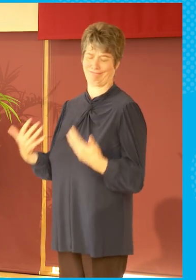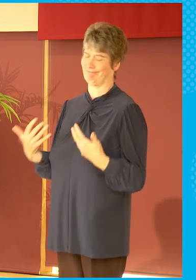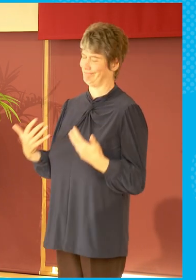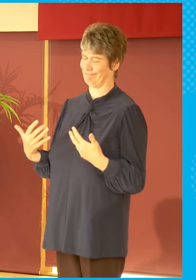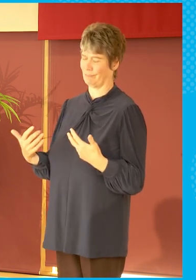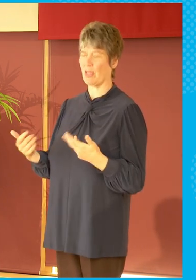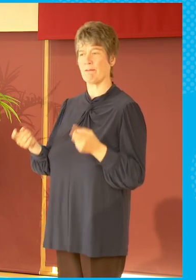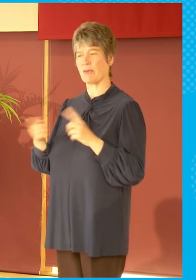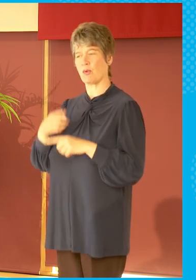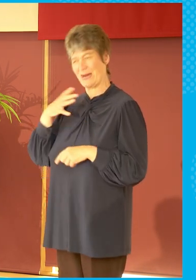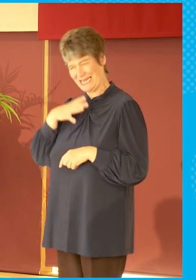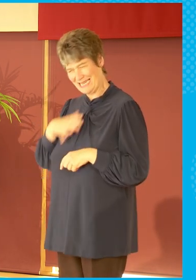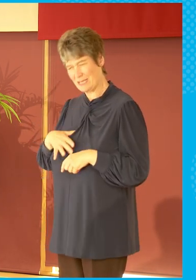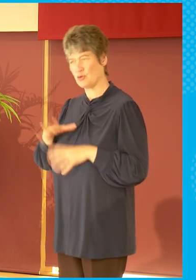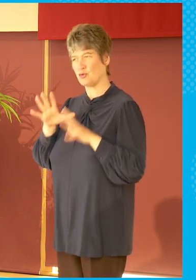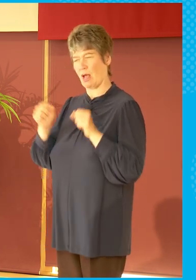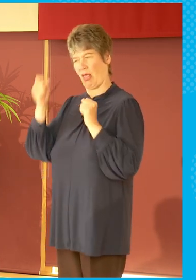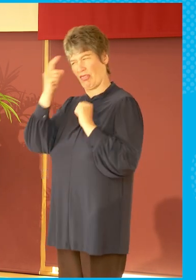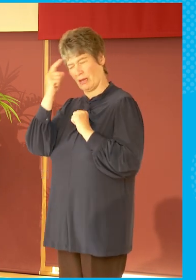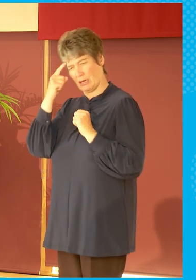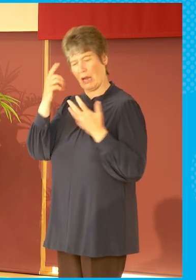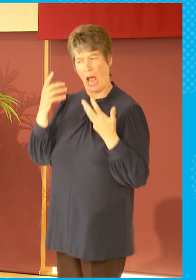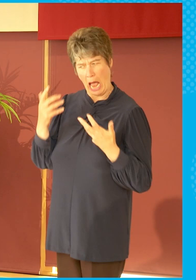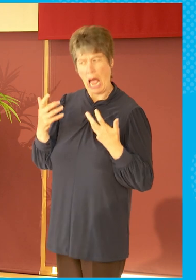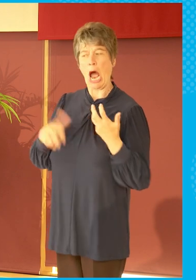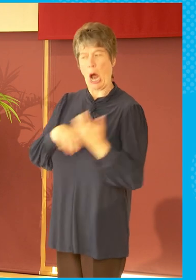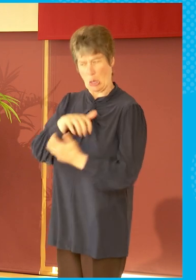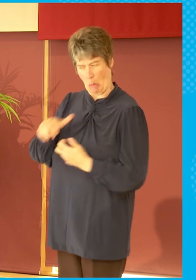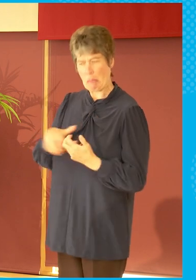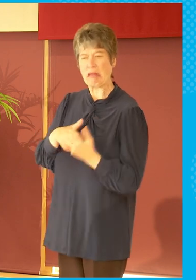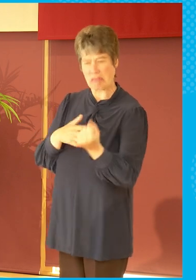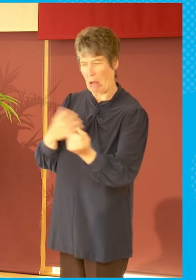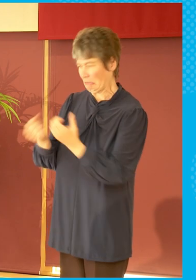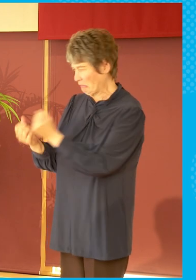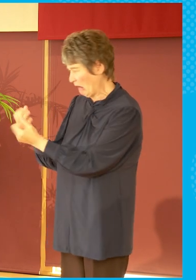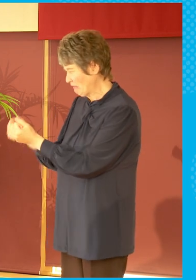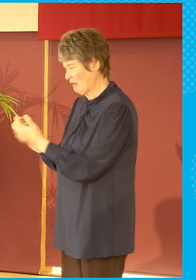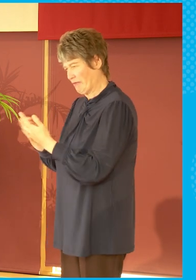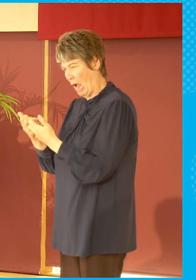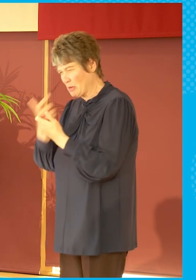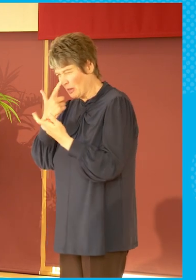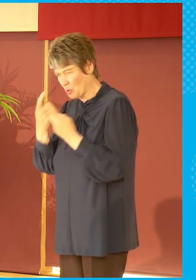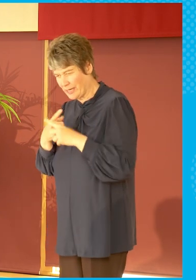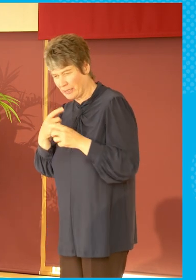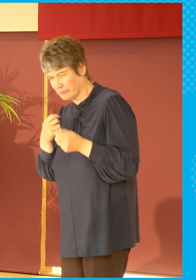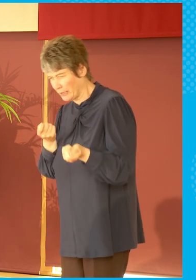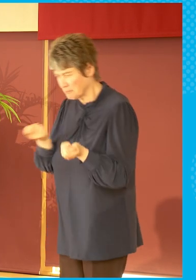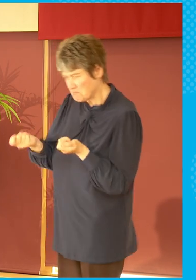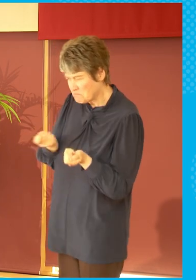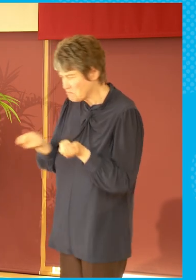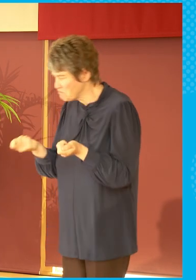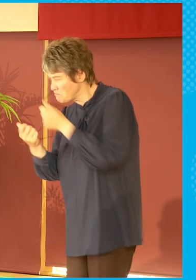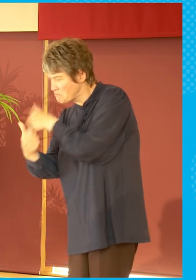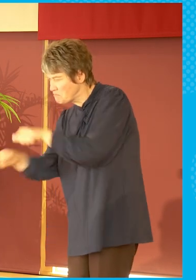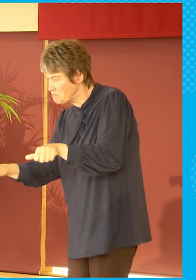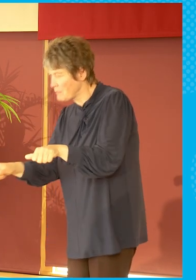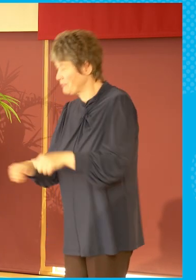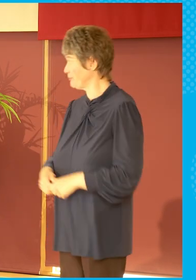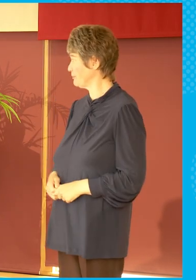to take the complexity into account and not kid ourselves. Thank you. Look, just before